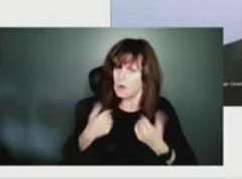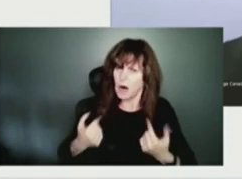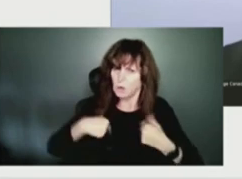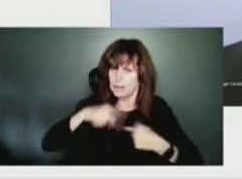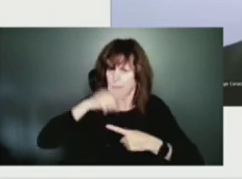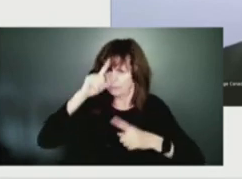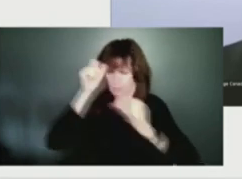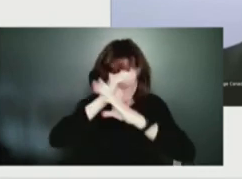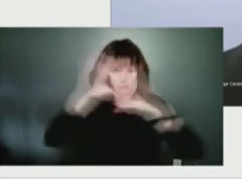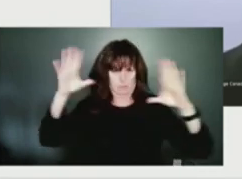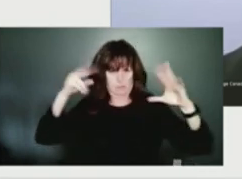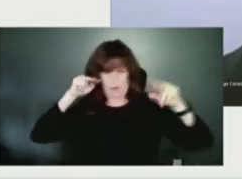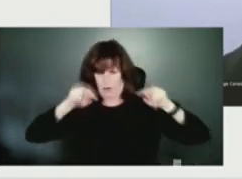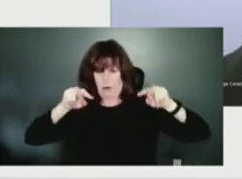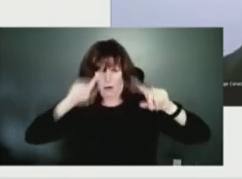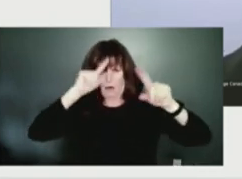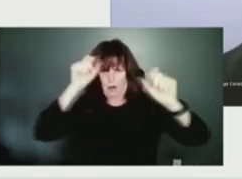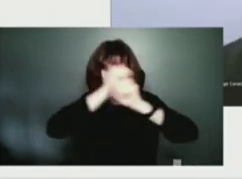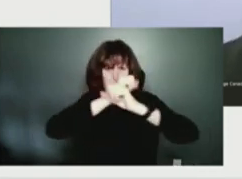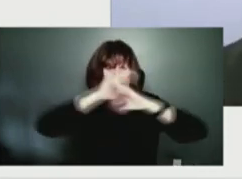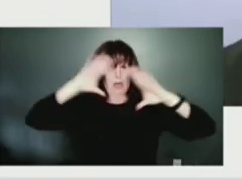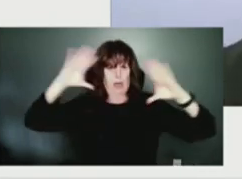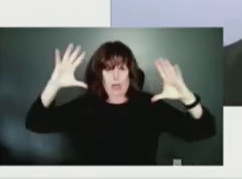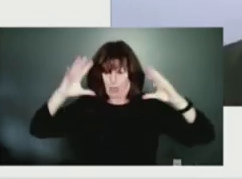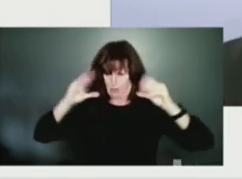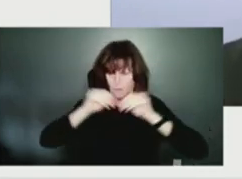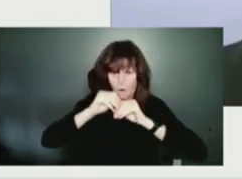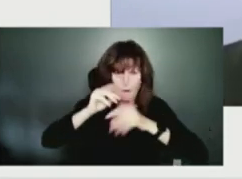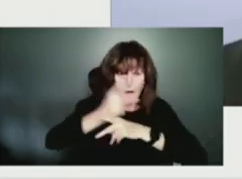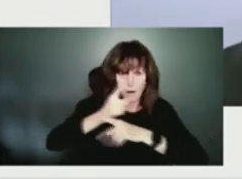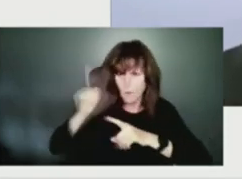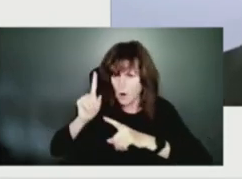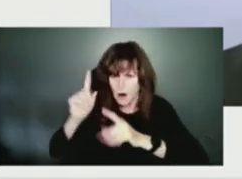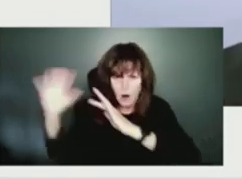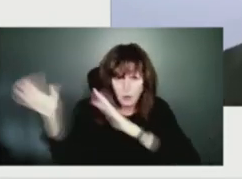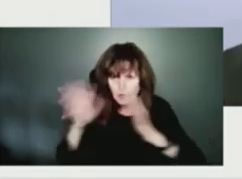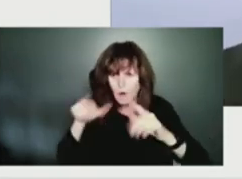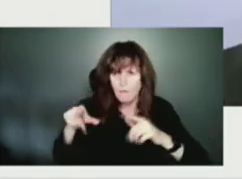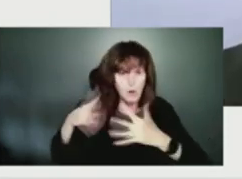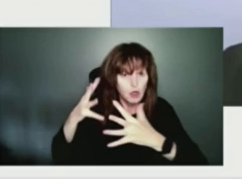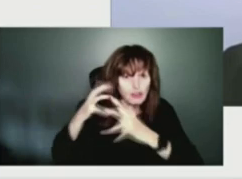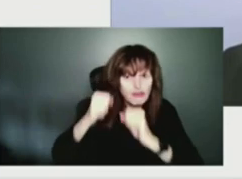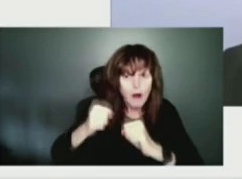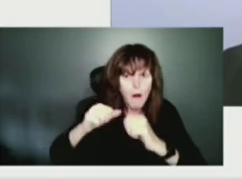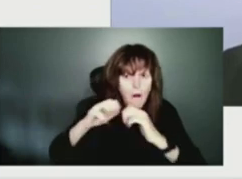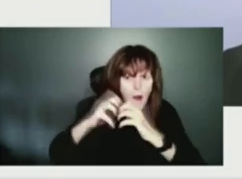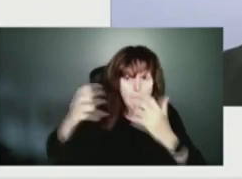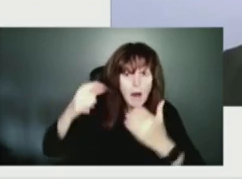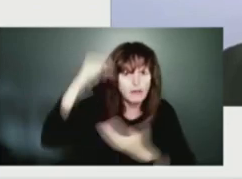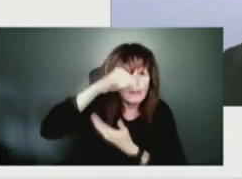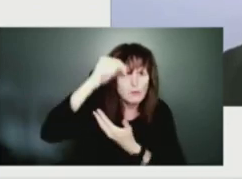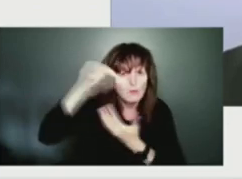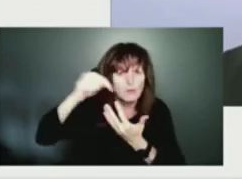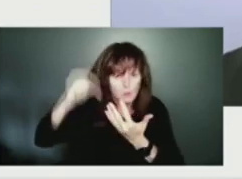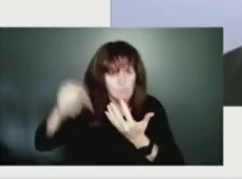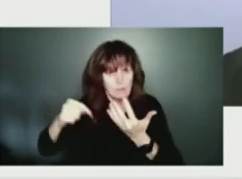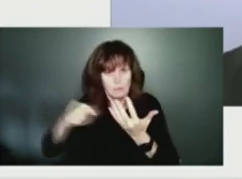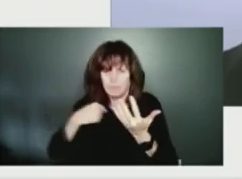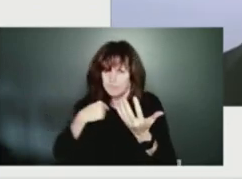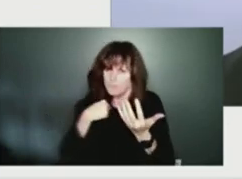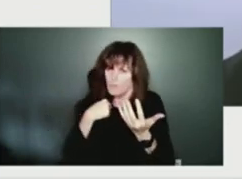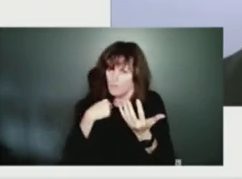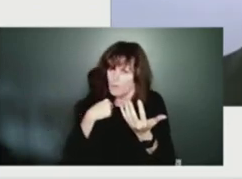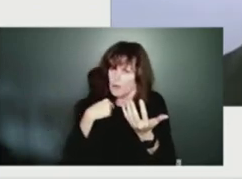go, how intense they're going to be. But always when we start to drill down to the local level, that's where things